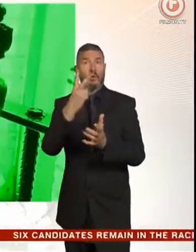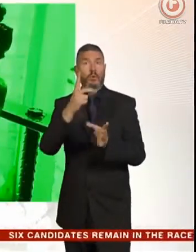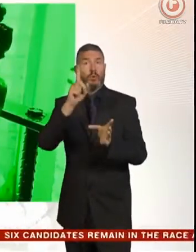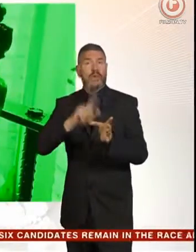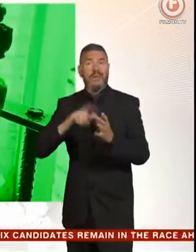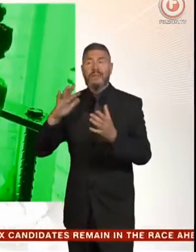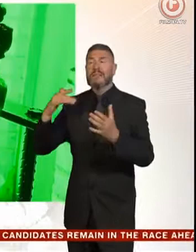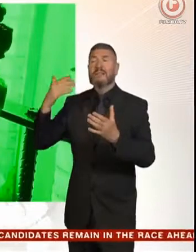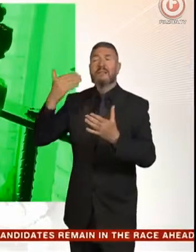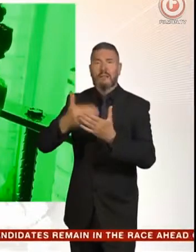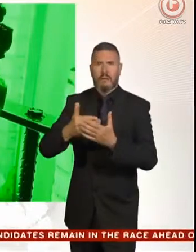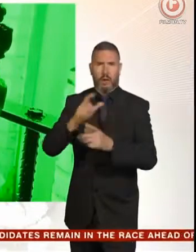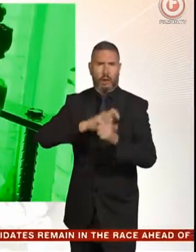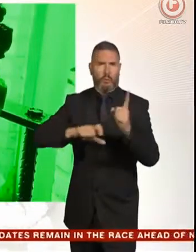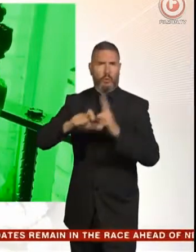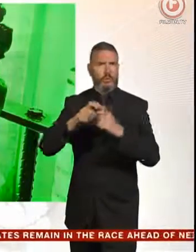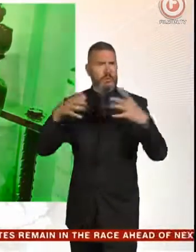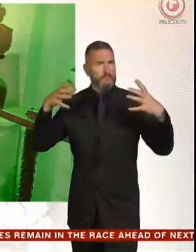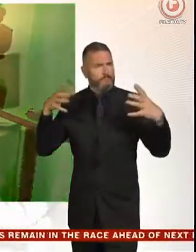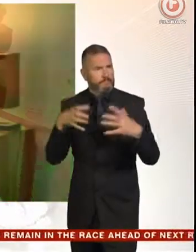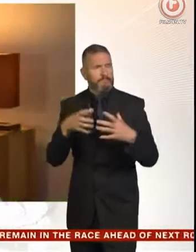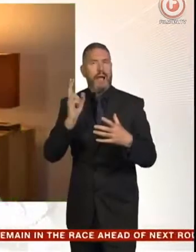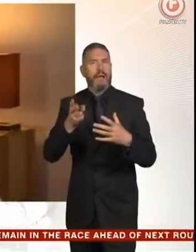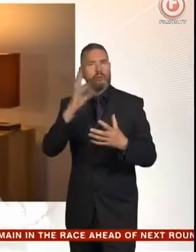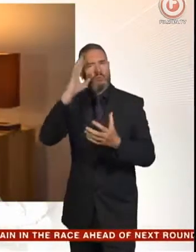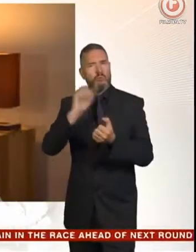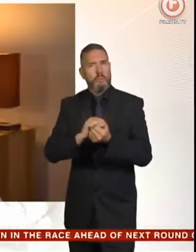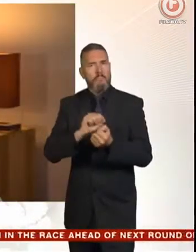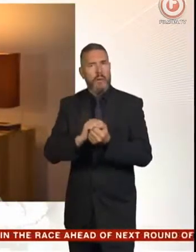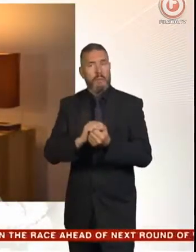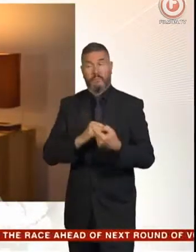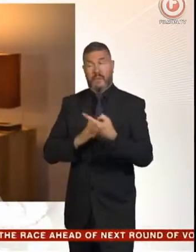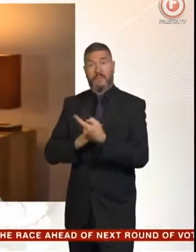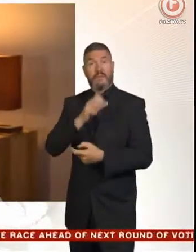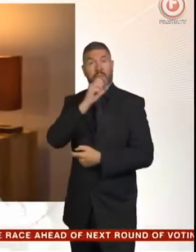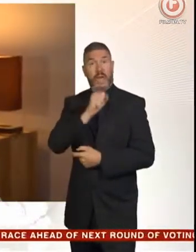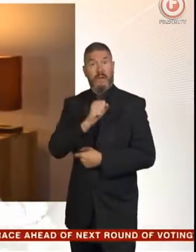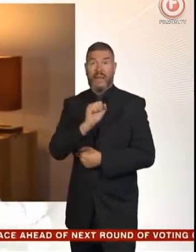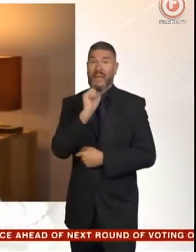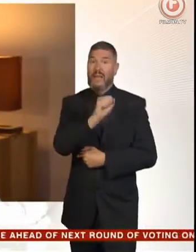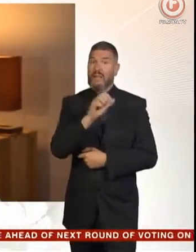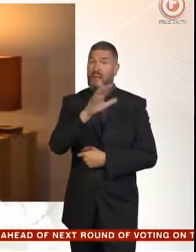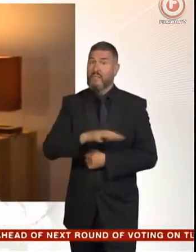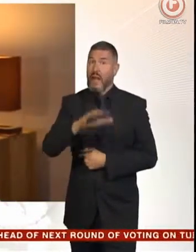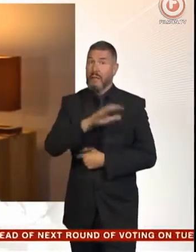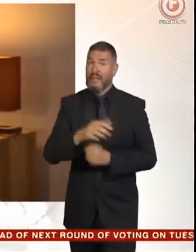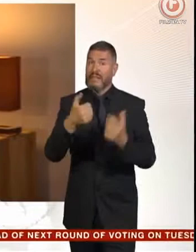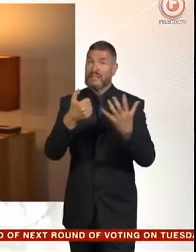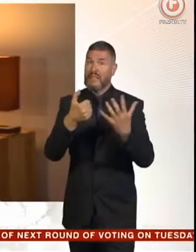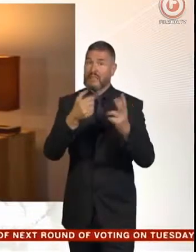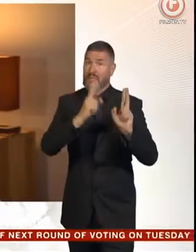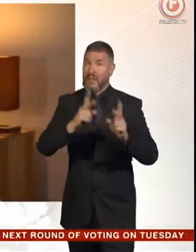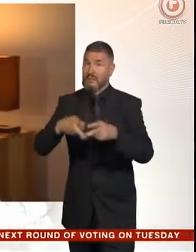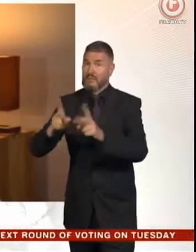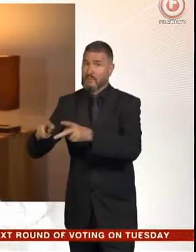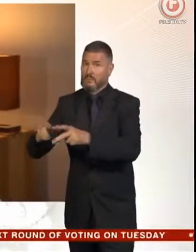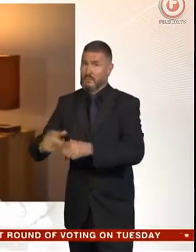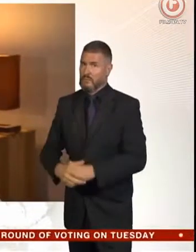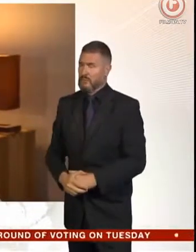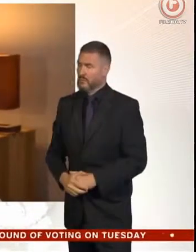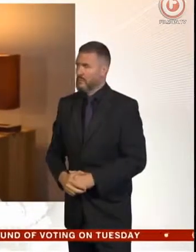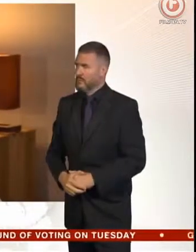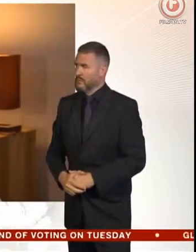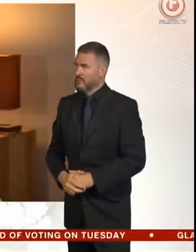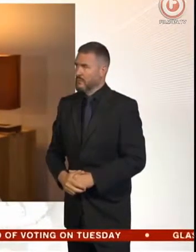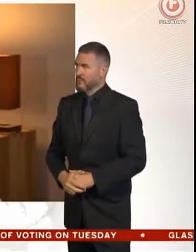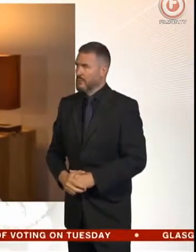has come together once again to remember. Nabil Shuker lost six members of his family that night. It's